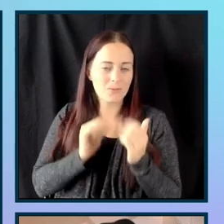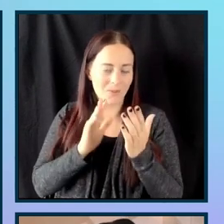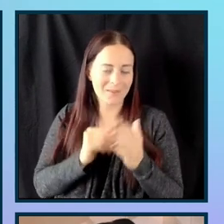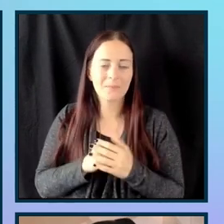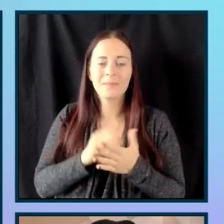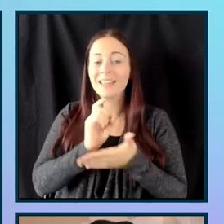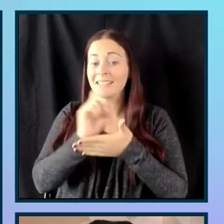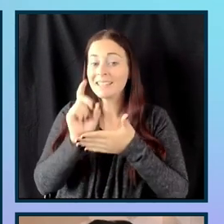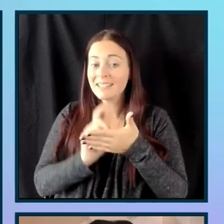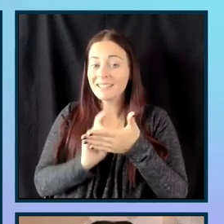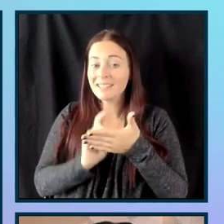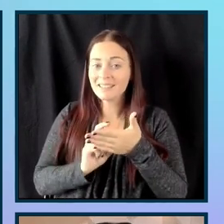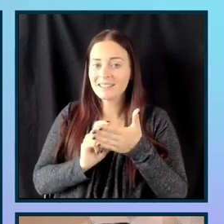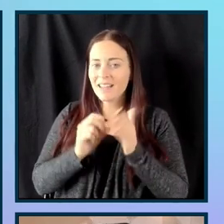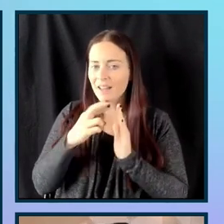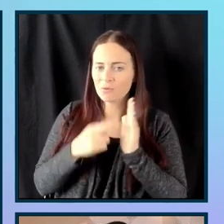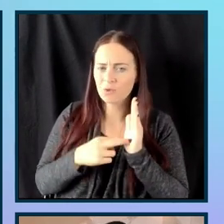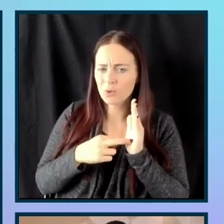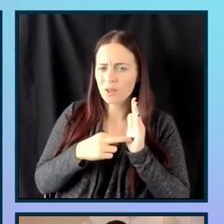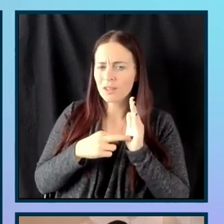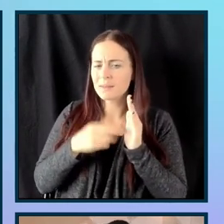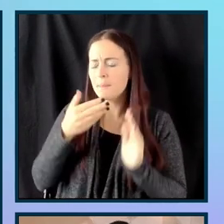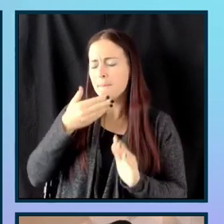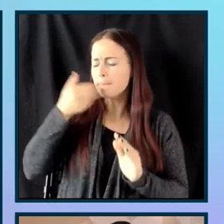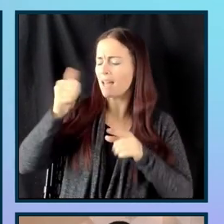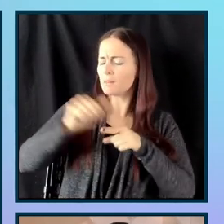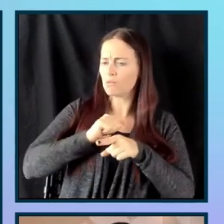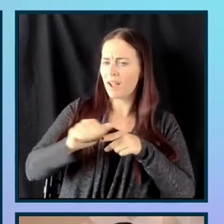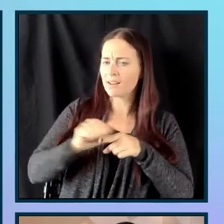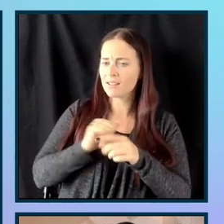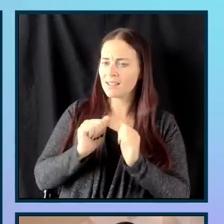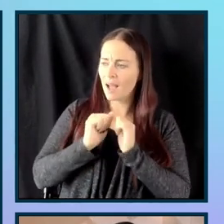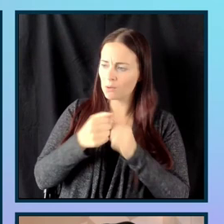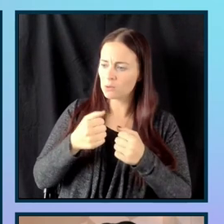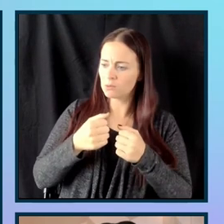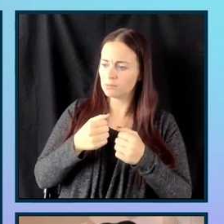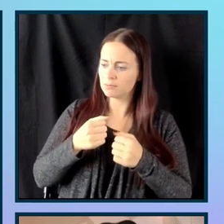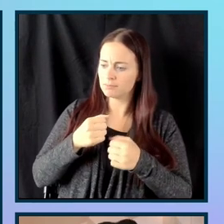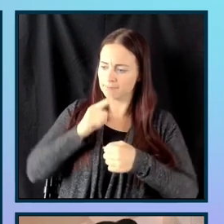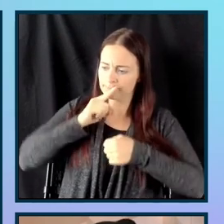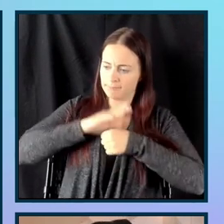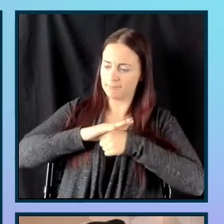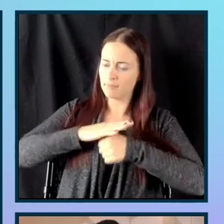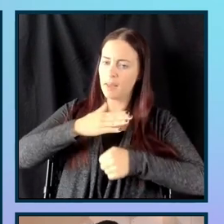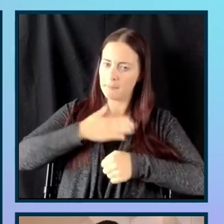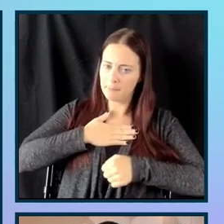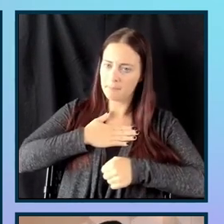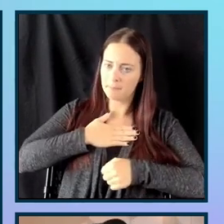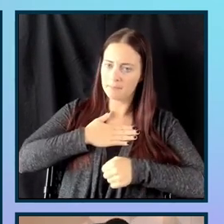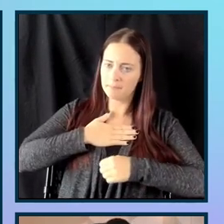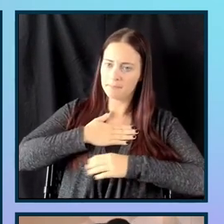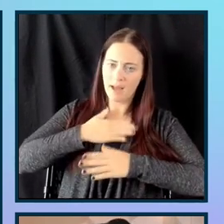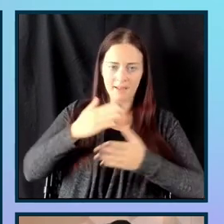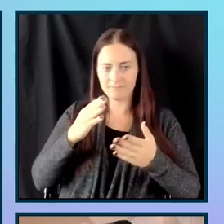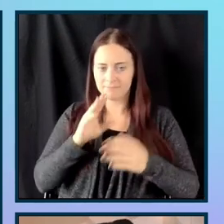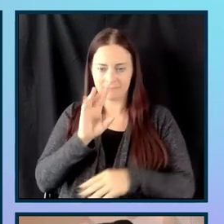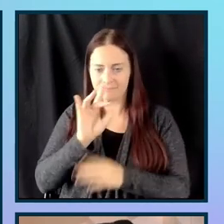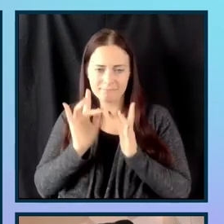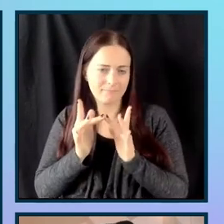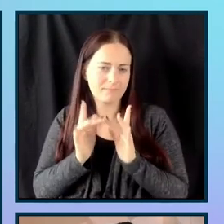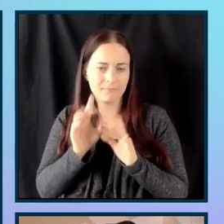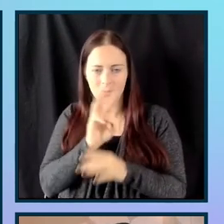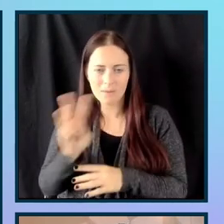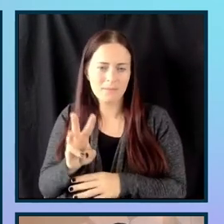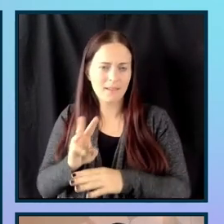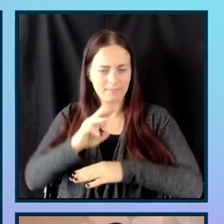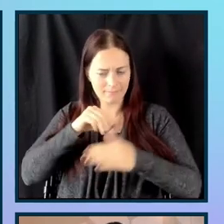design best practices you can follow to make sure that your designs for your forms are accessible. Once you have an accessible design, we also want